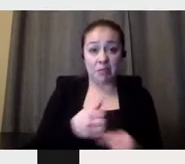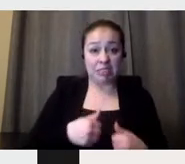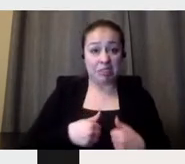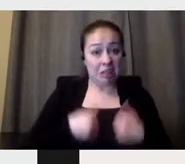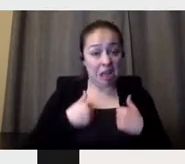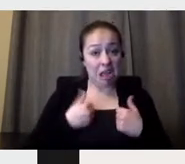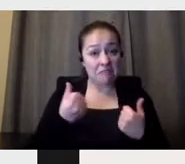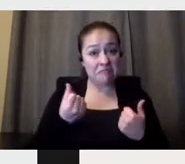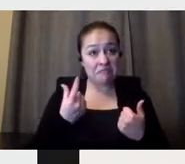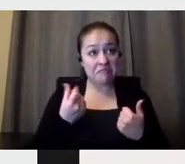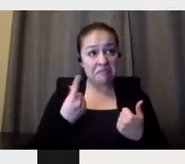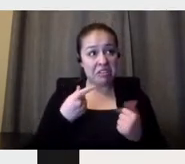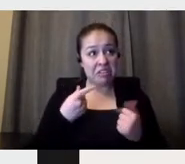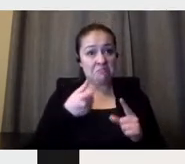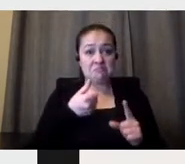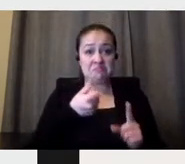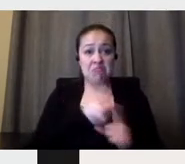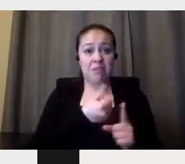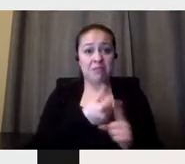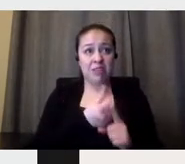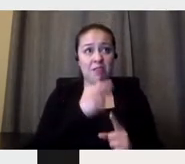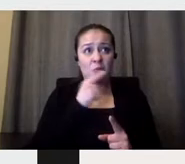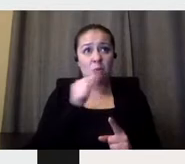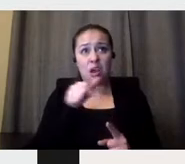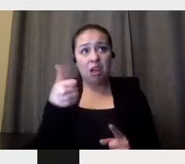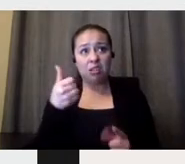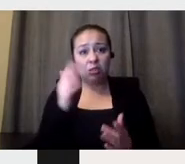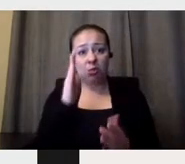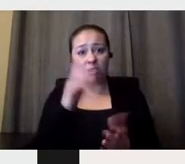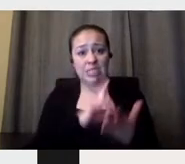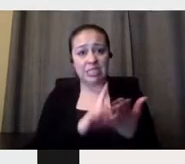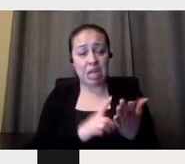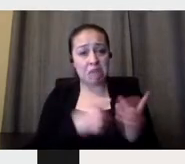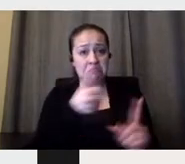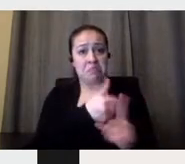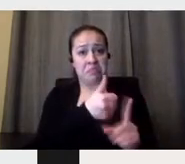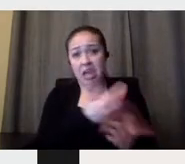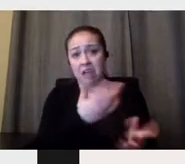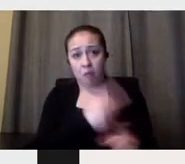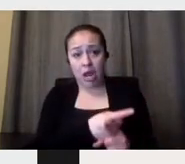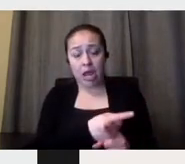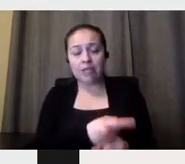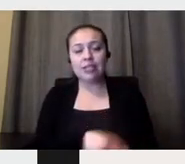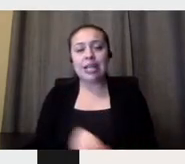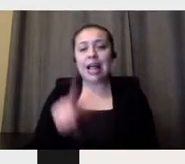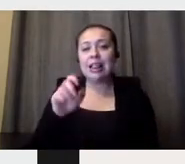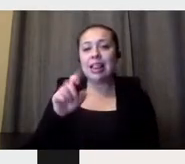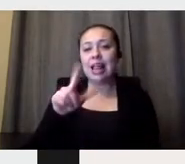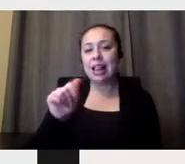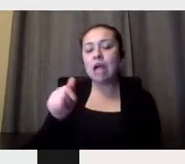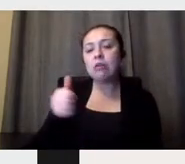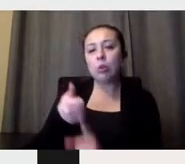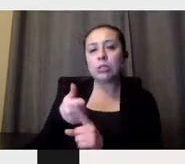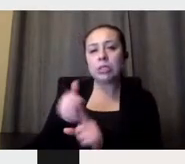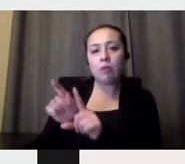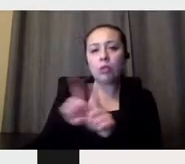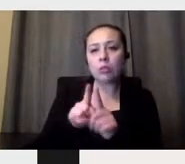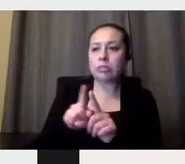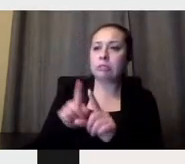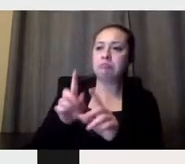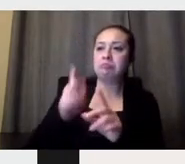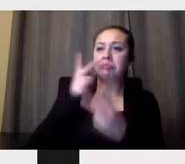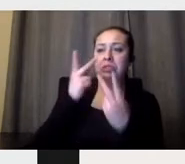now we have to design for him. It's like he and Leila is watching that everything is tight.